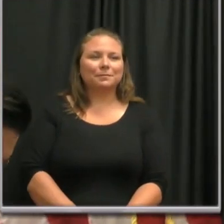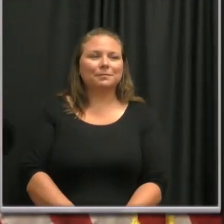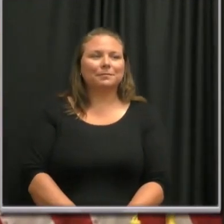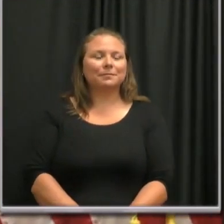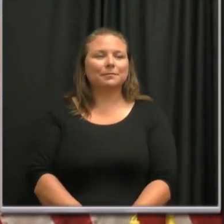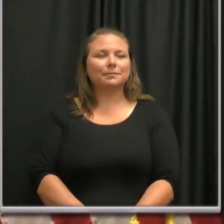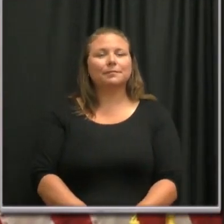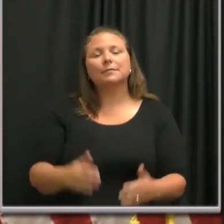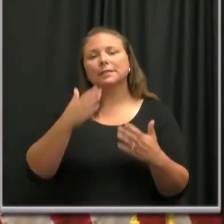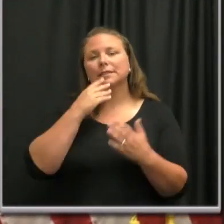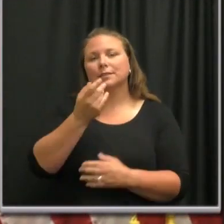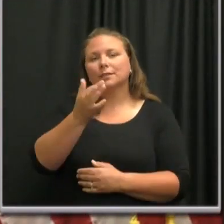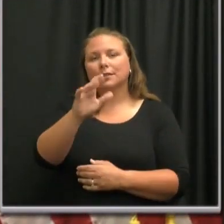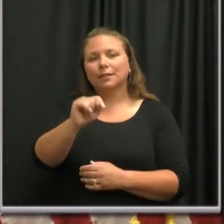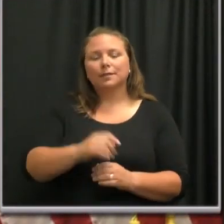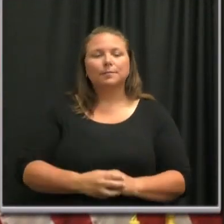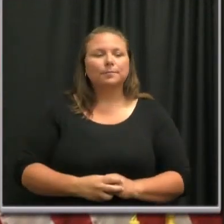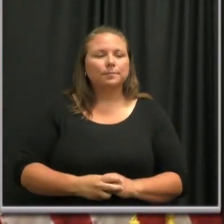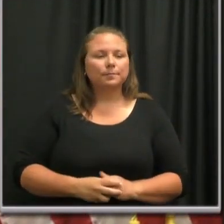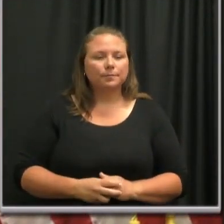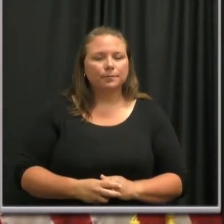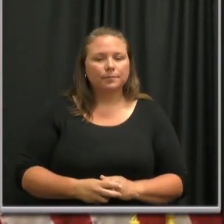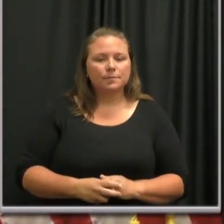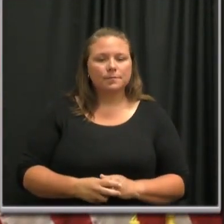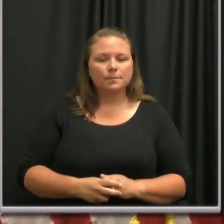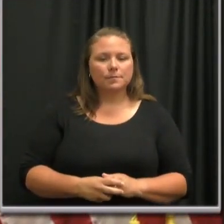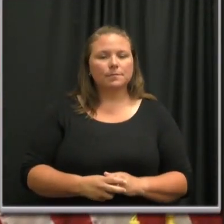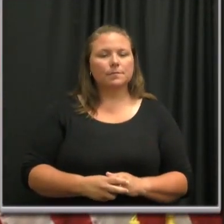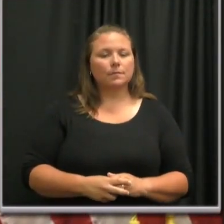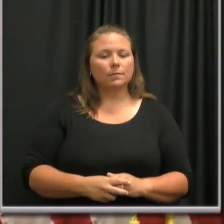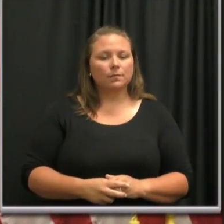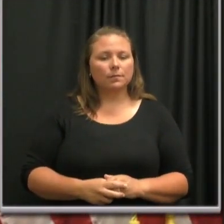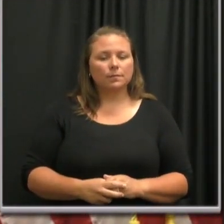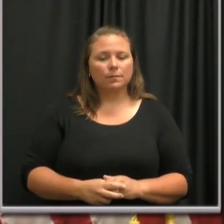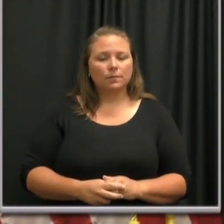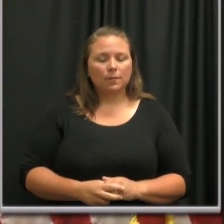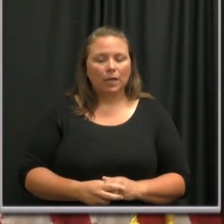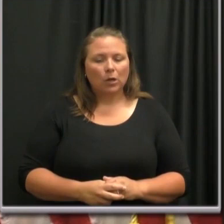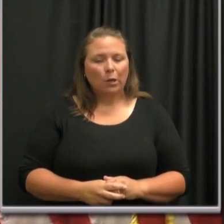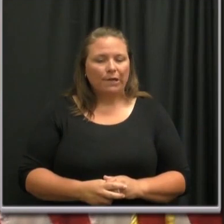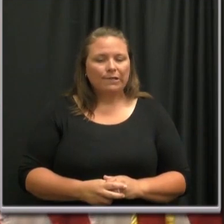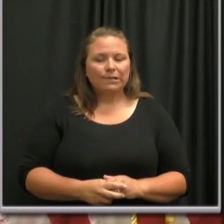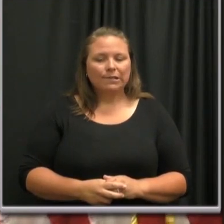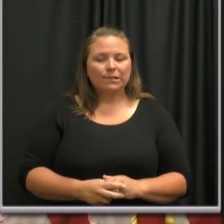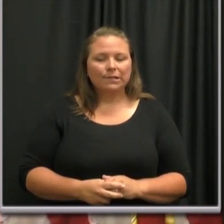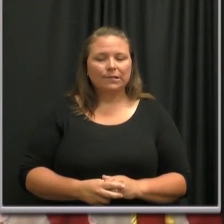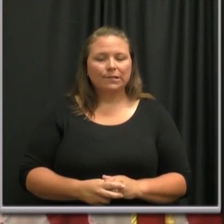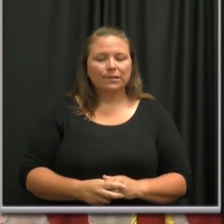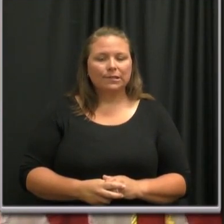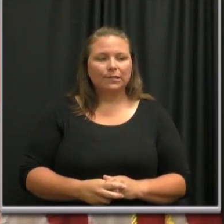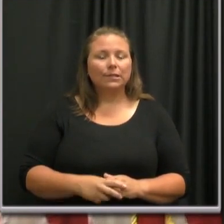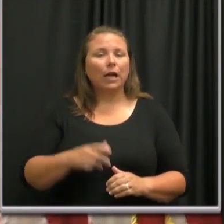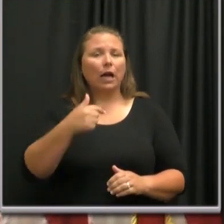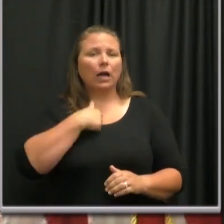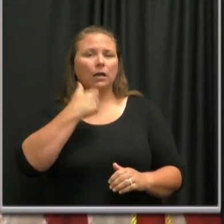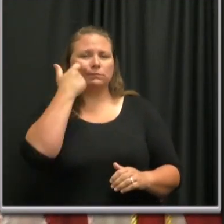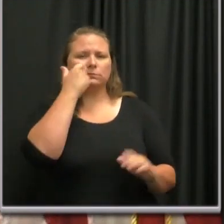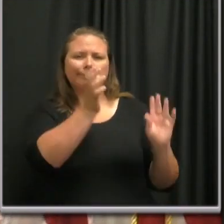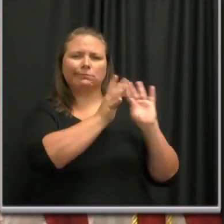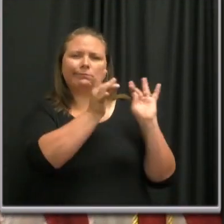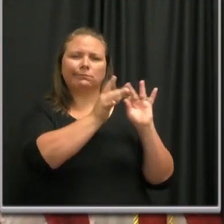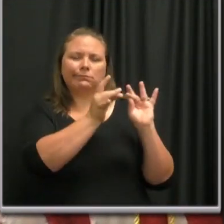Thank you, Harriet. I would encourage everyone, as I said earlier in my remarks,